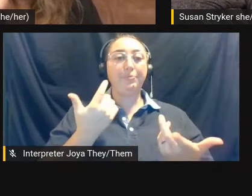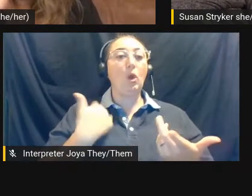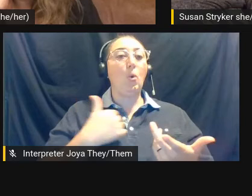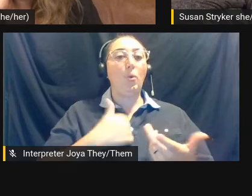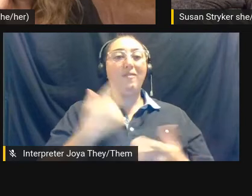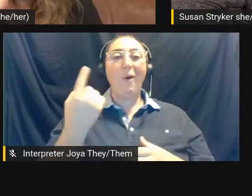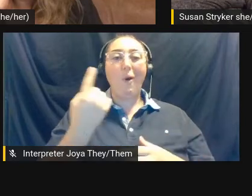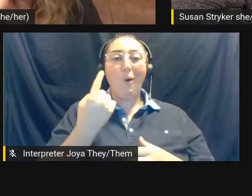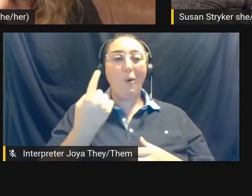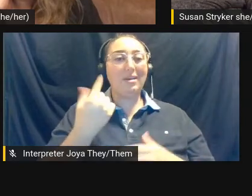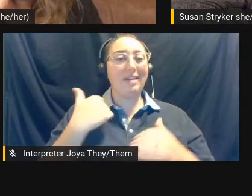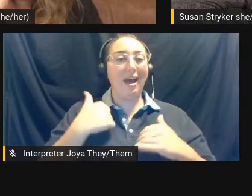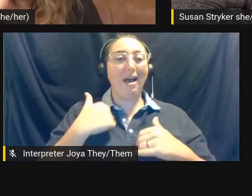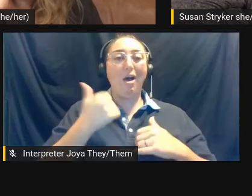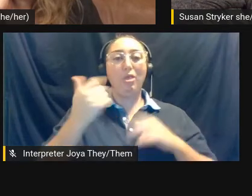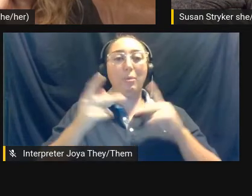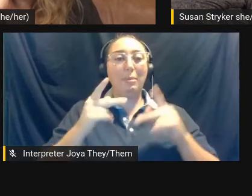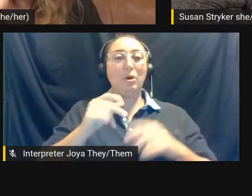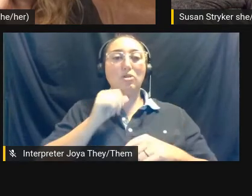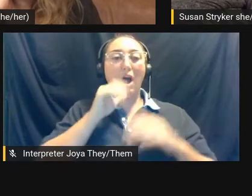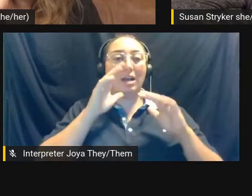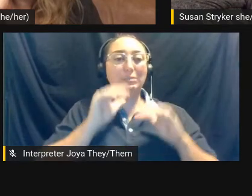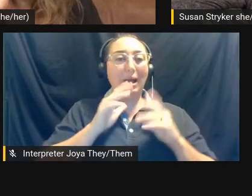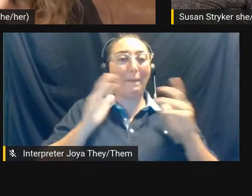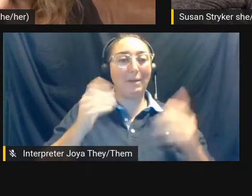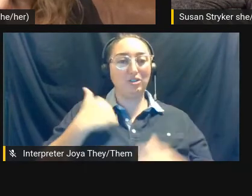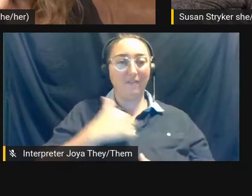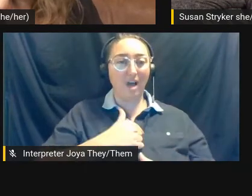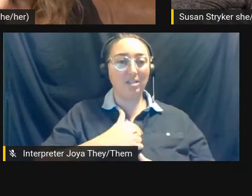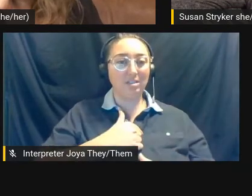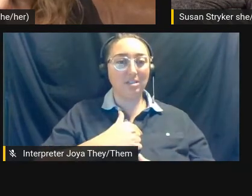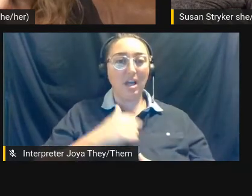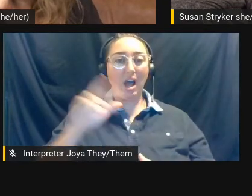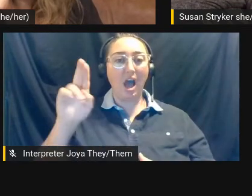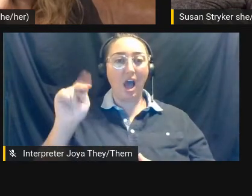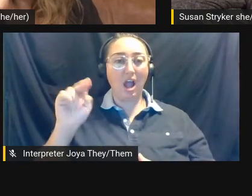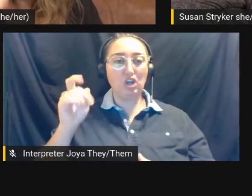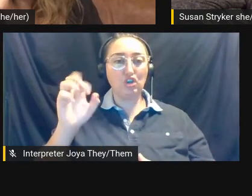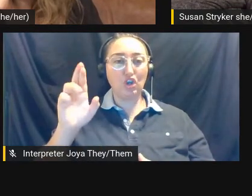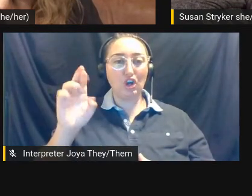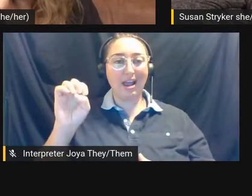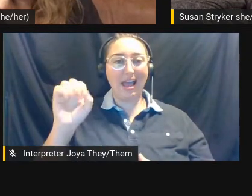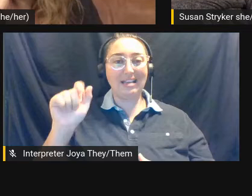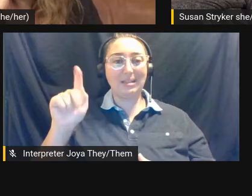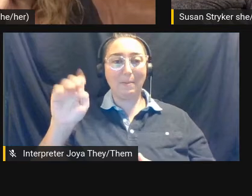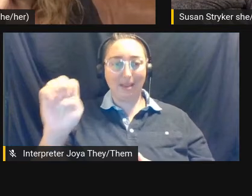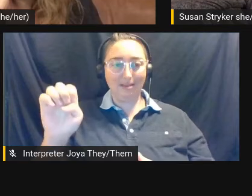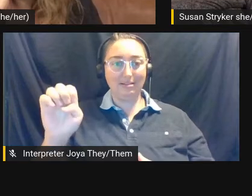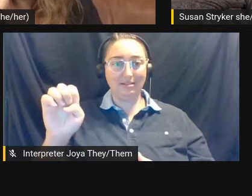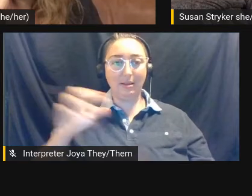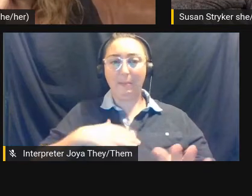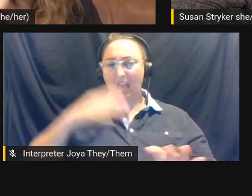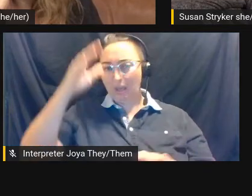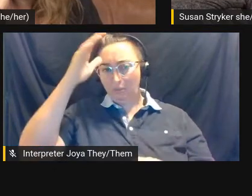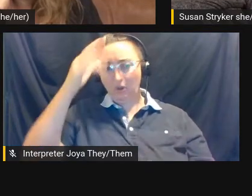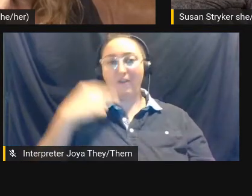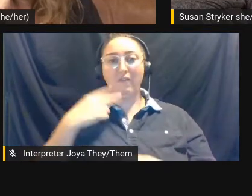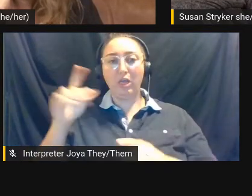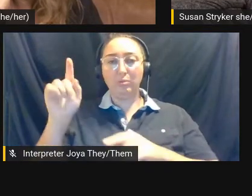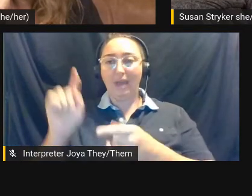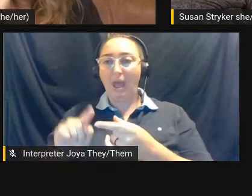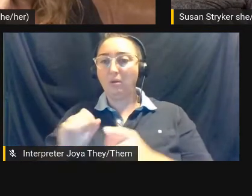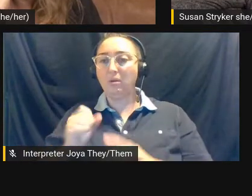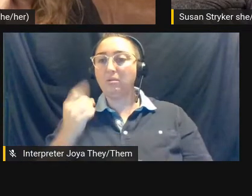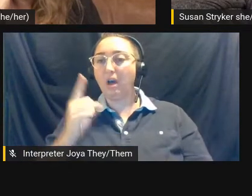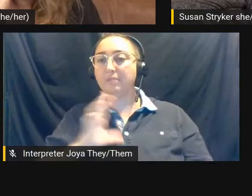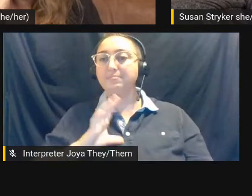underestimated. think now, um, turn down the volume on my computer, got it. All right.